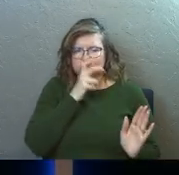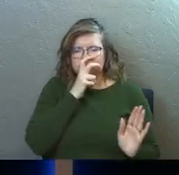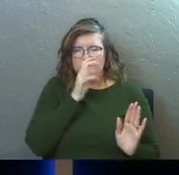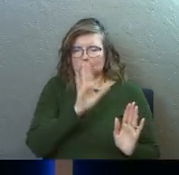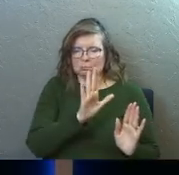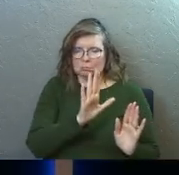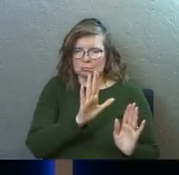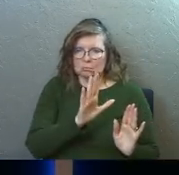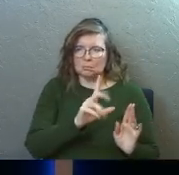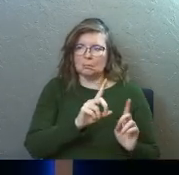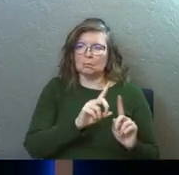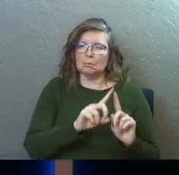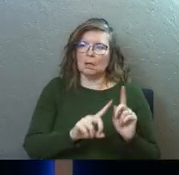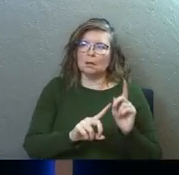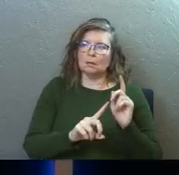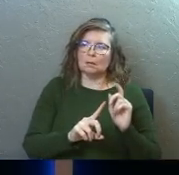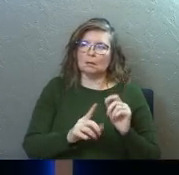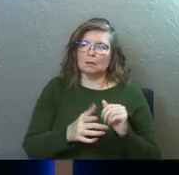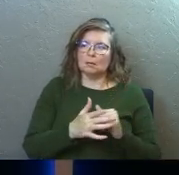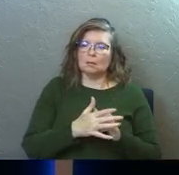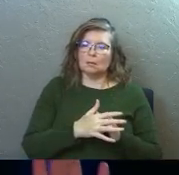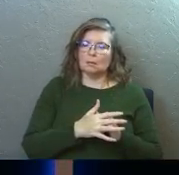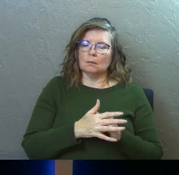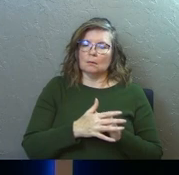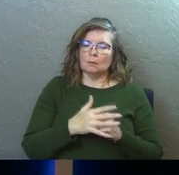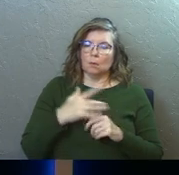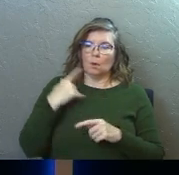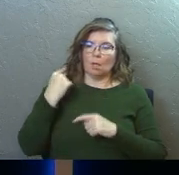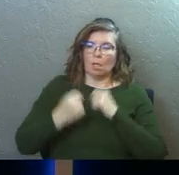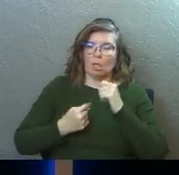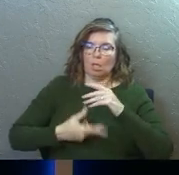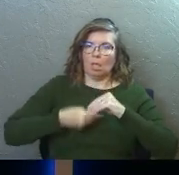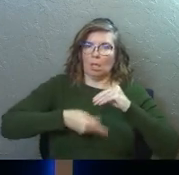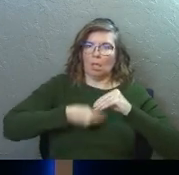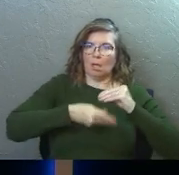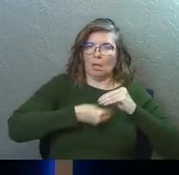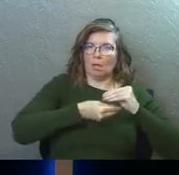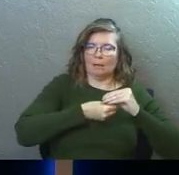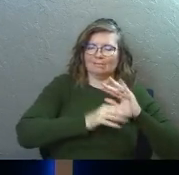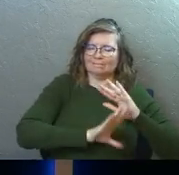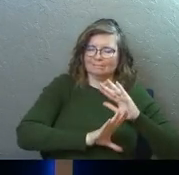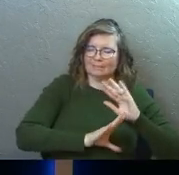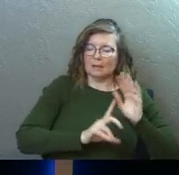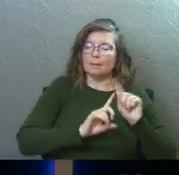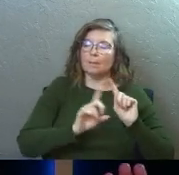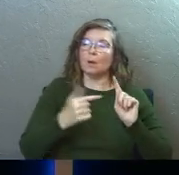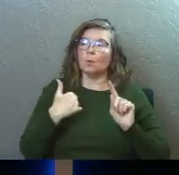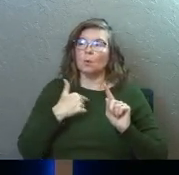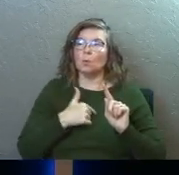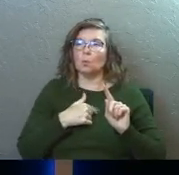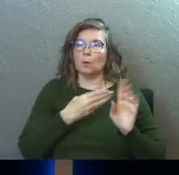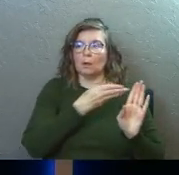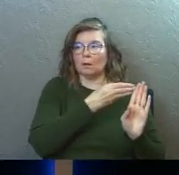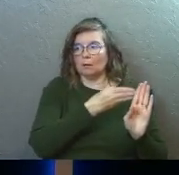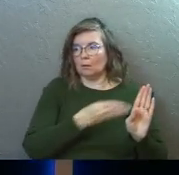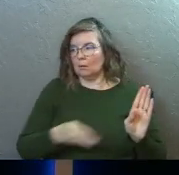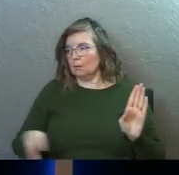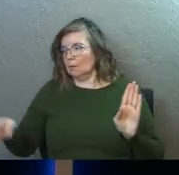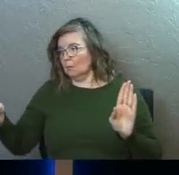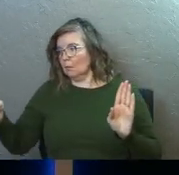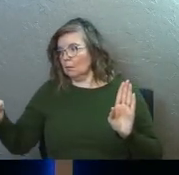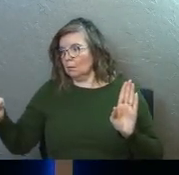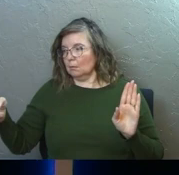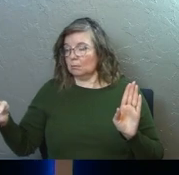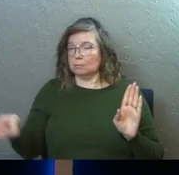so that we've placed all these other, you know, legalistic rules and traditions on top of it to make it even harder to follow necessarily. But we swing the pendulum far to the other